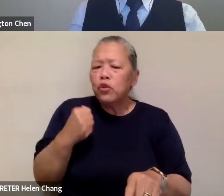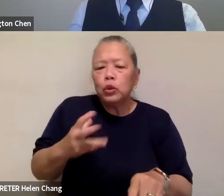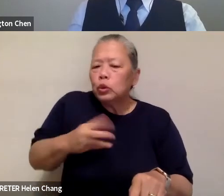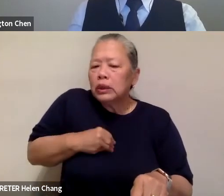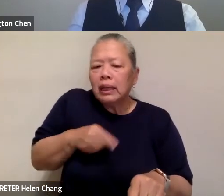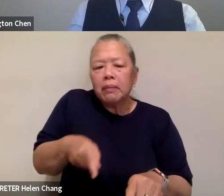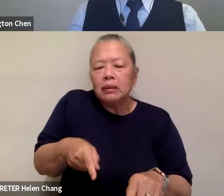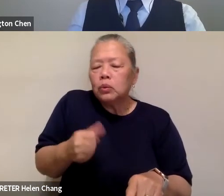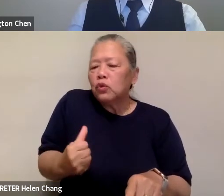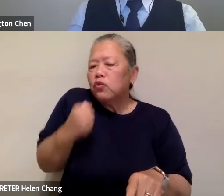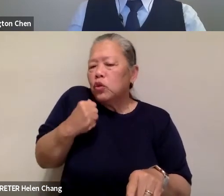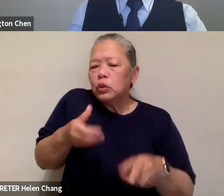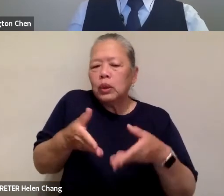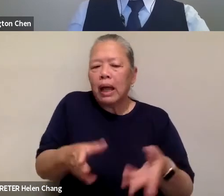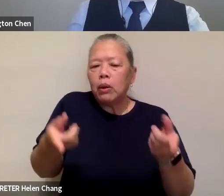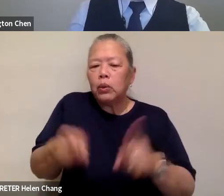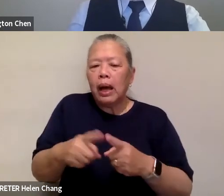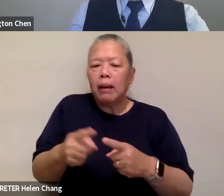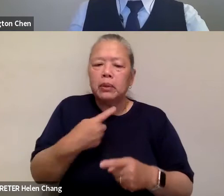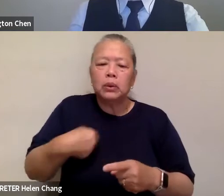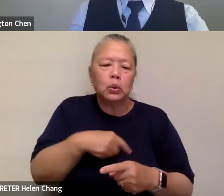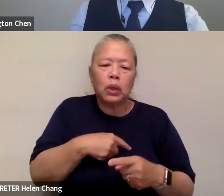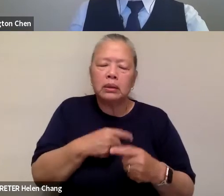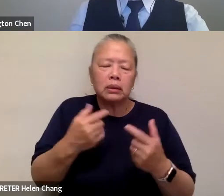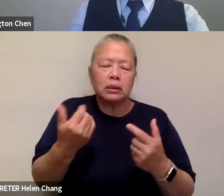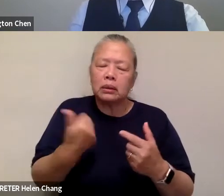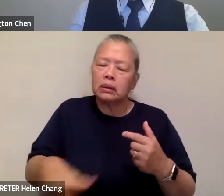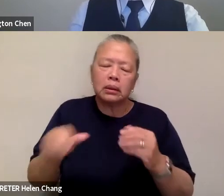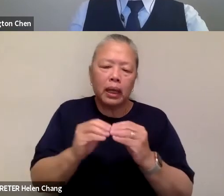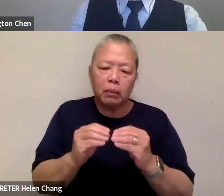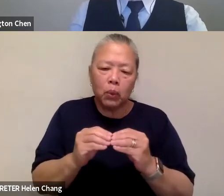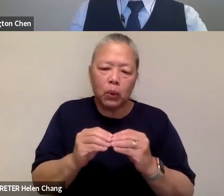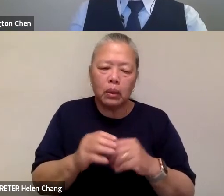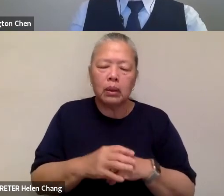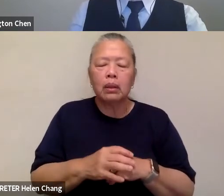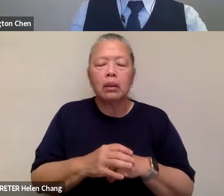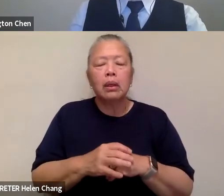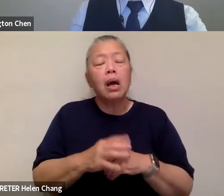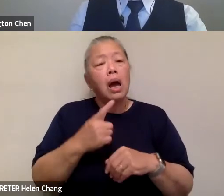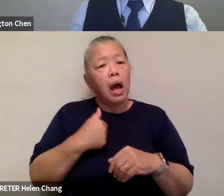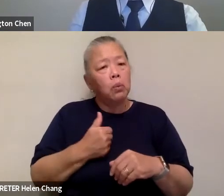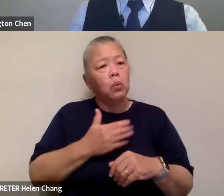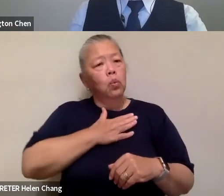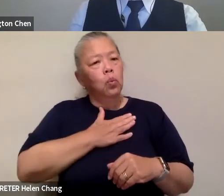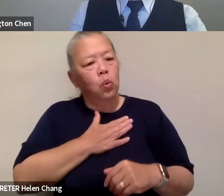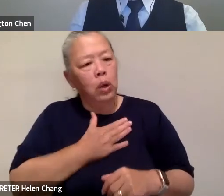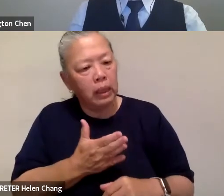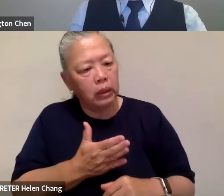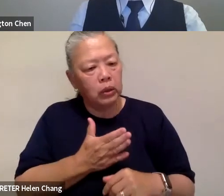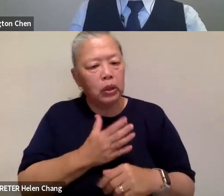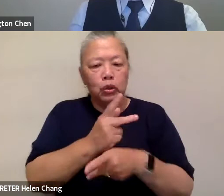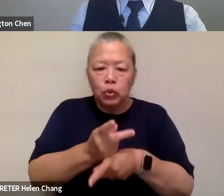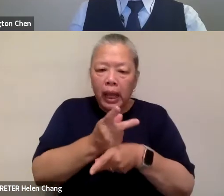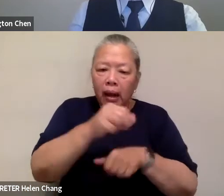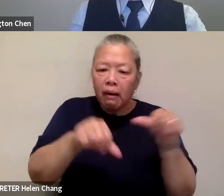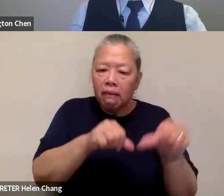this happen to us anymore and and that we are going to be looking out for each other just for